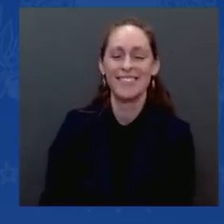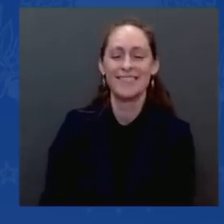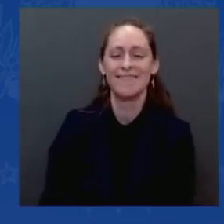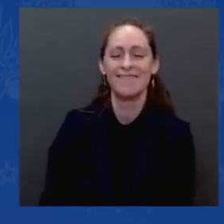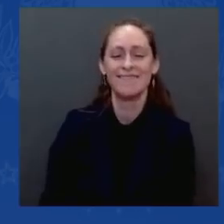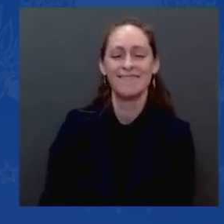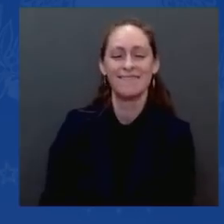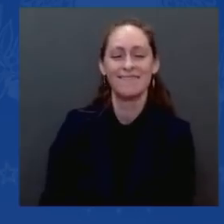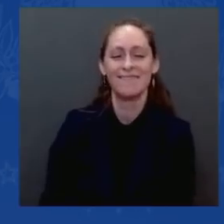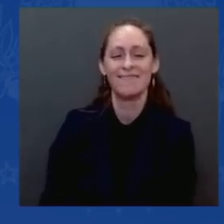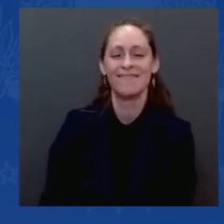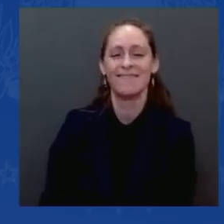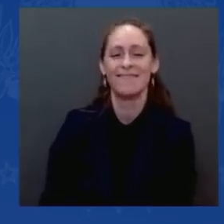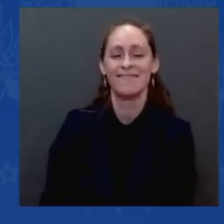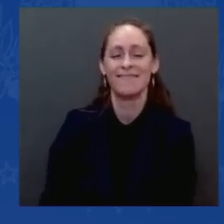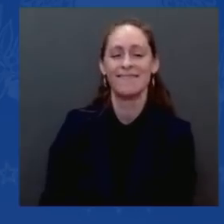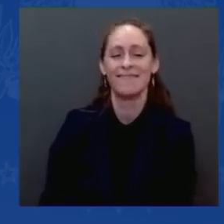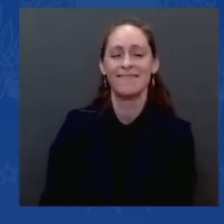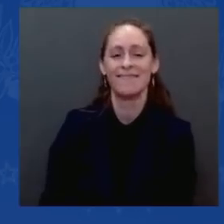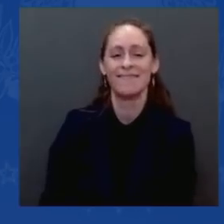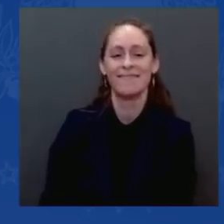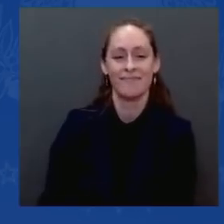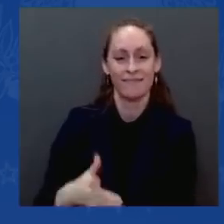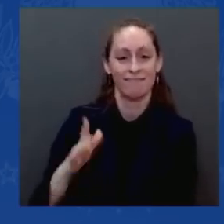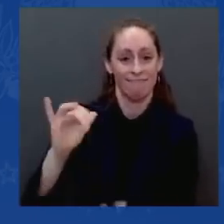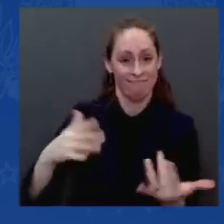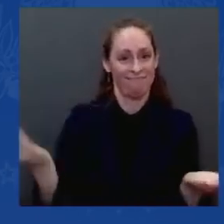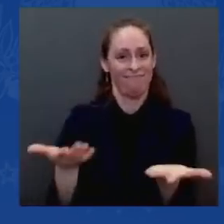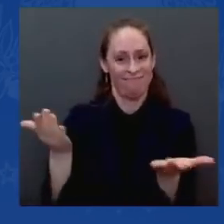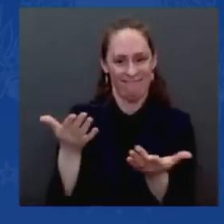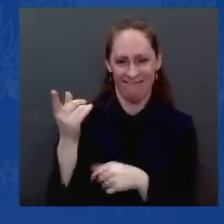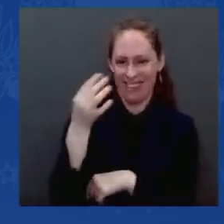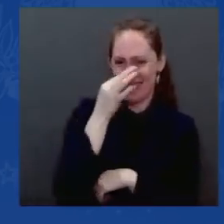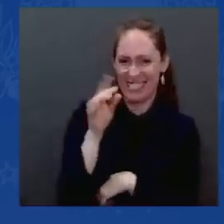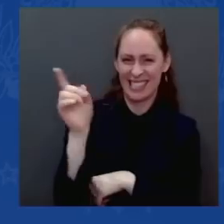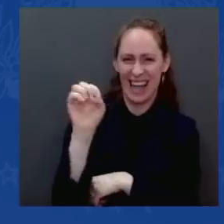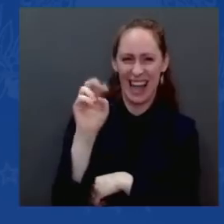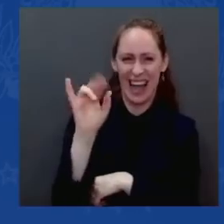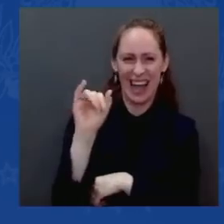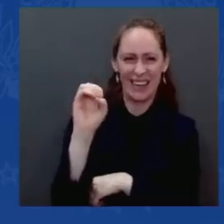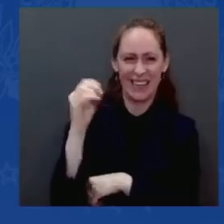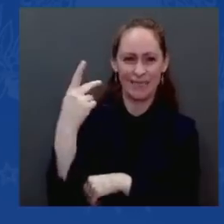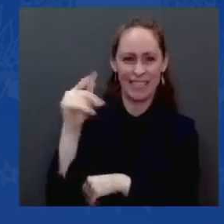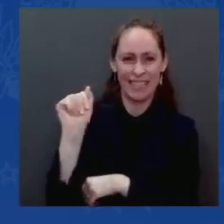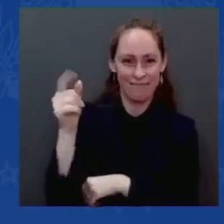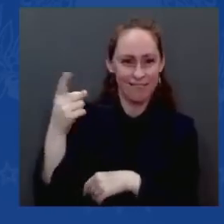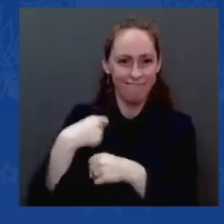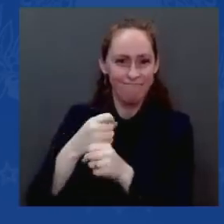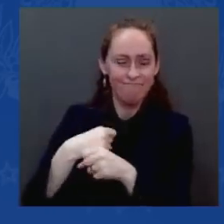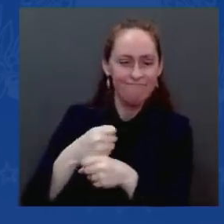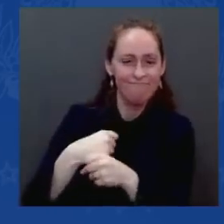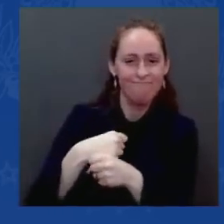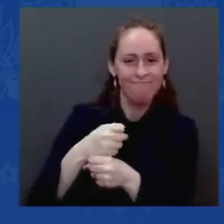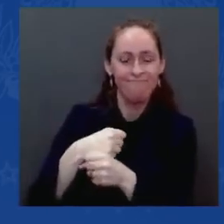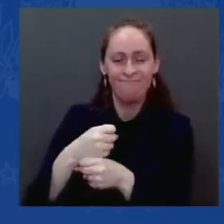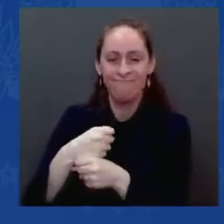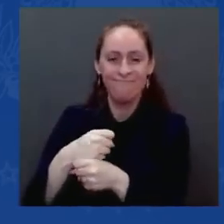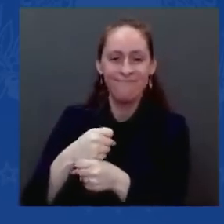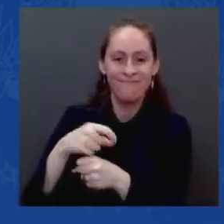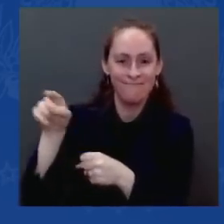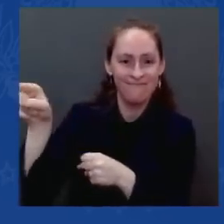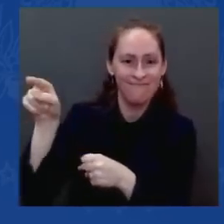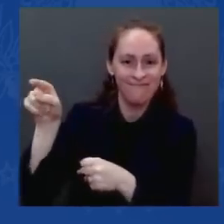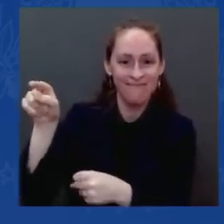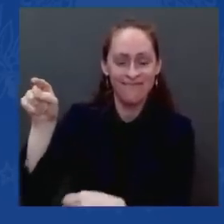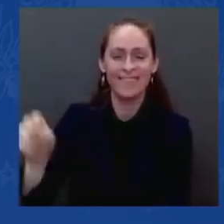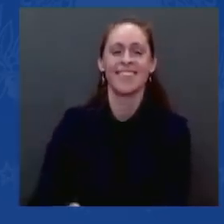Ford General Electric more than a century ago. Not only will these locomotives be running here at home, powering our economy,